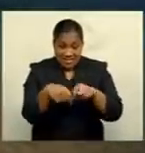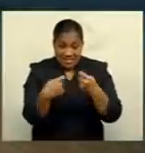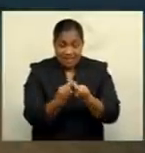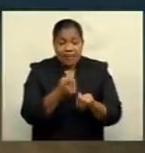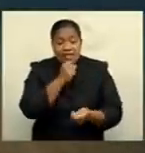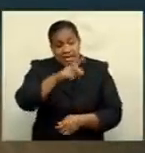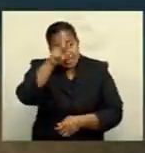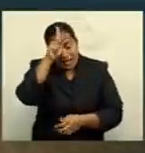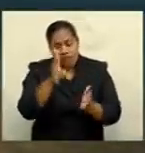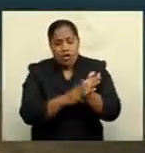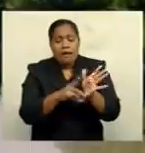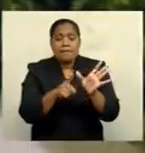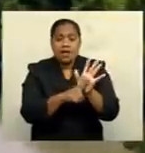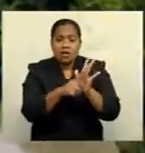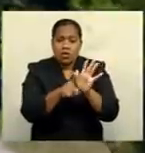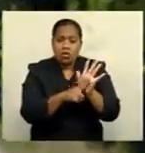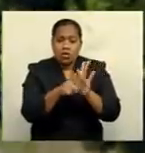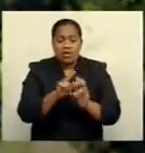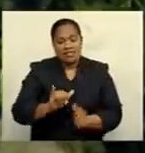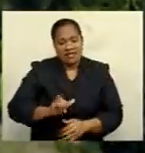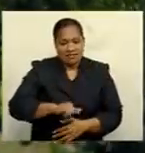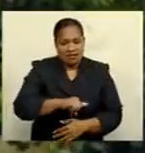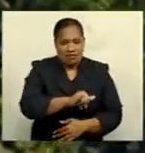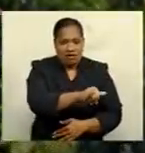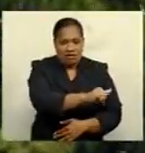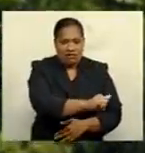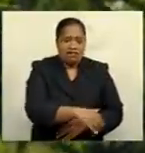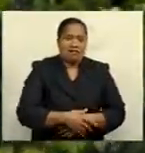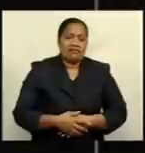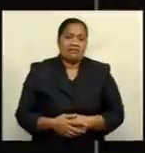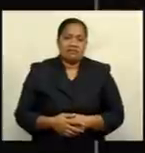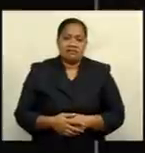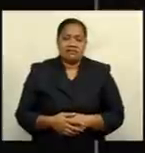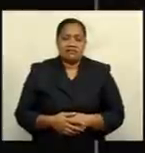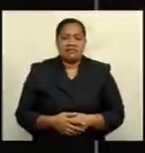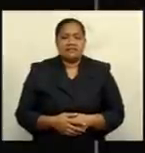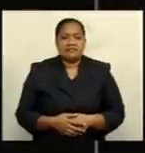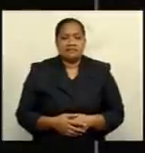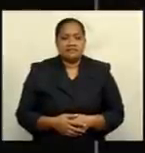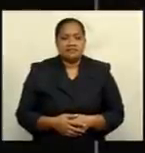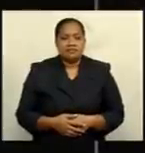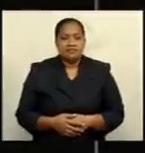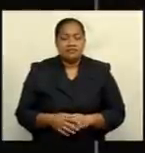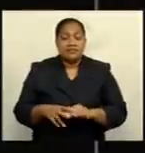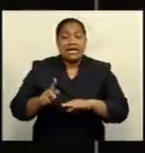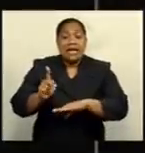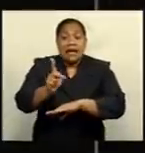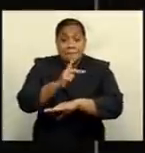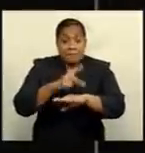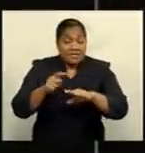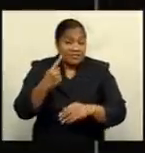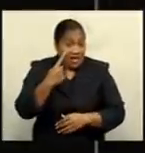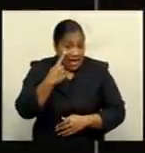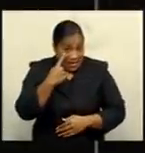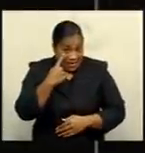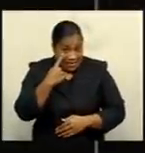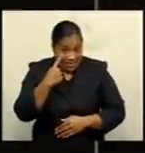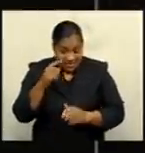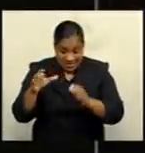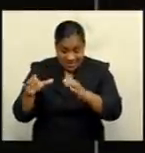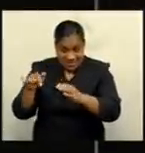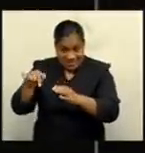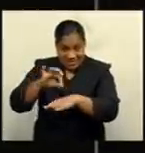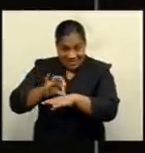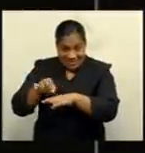the Asawas. Chosayan Anunga, FBC News. The Pacific Eye Institute has had to resort to telehealth